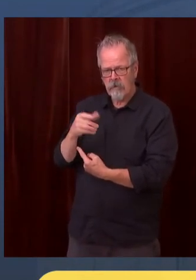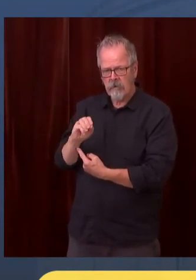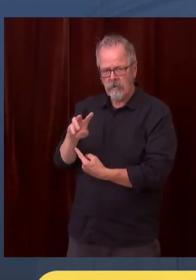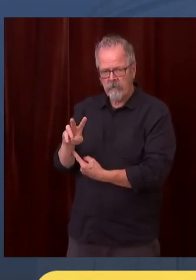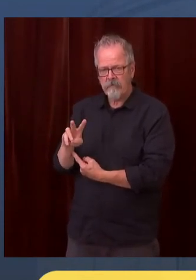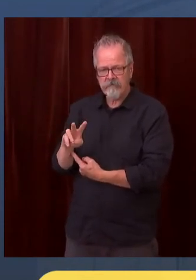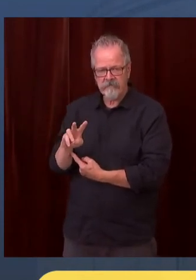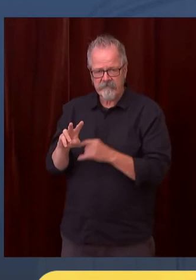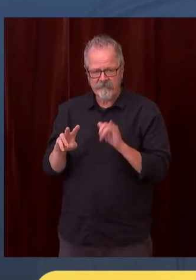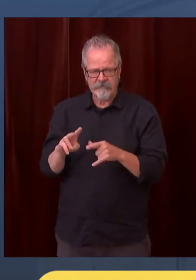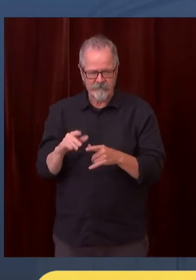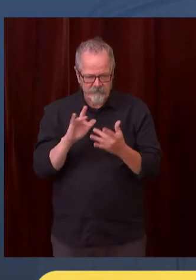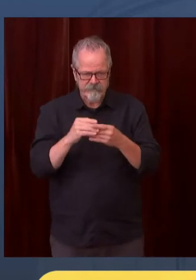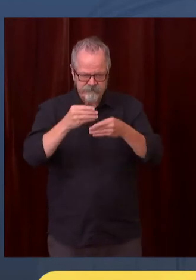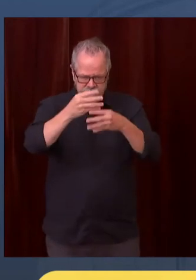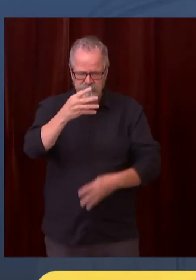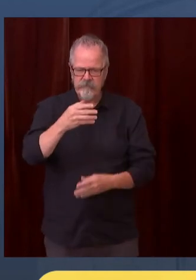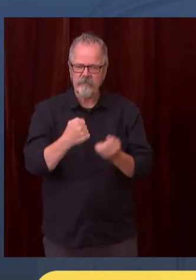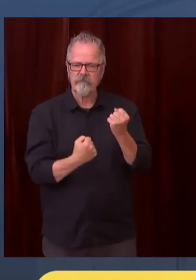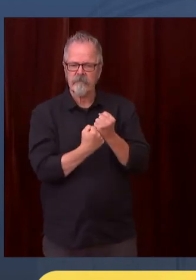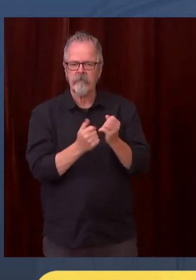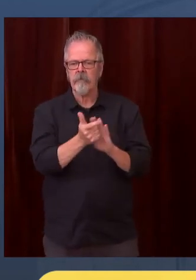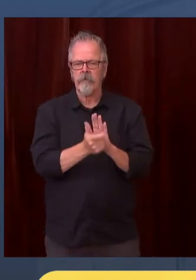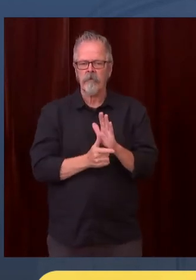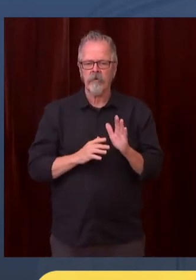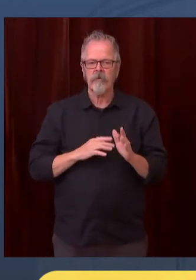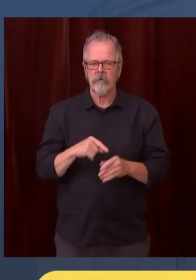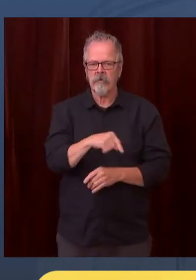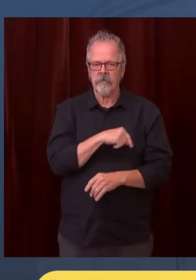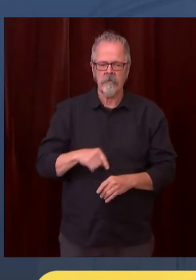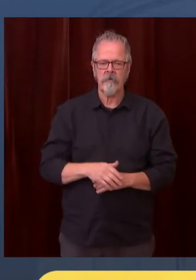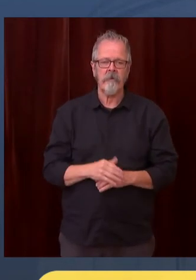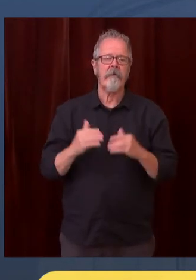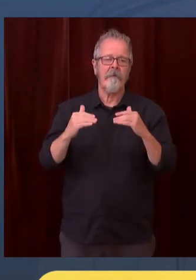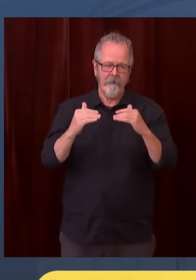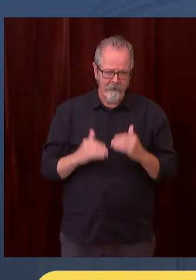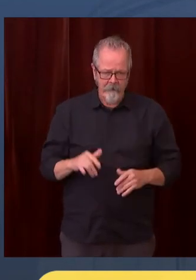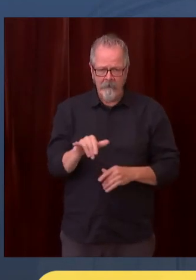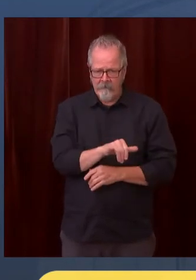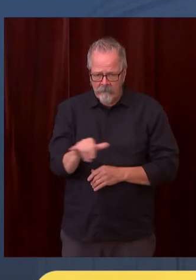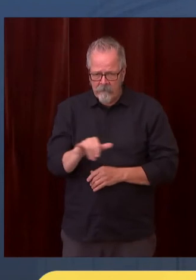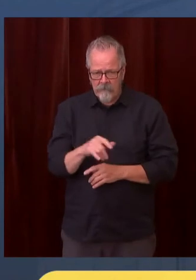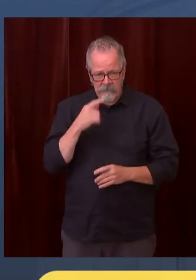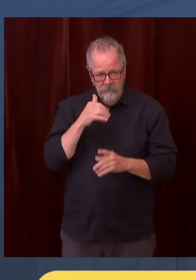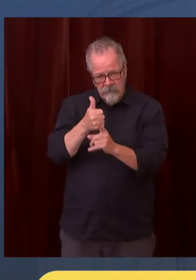If you believe you're a qualifying low-income renter and would like an attorney appointed to represent you,